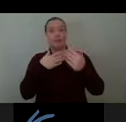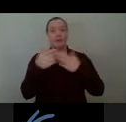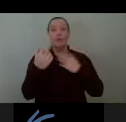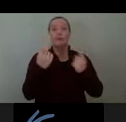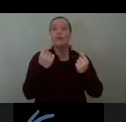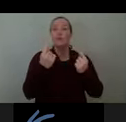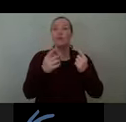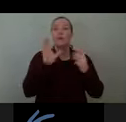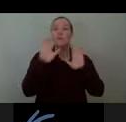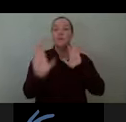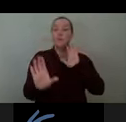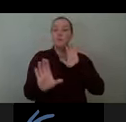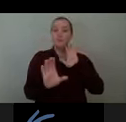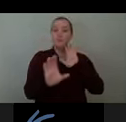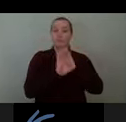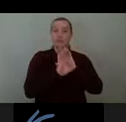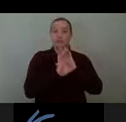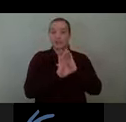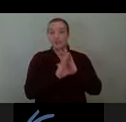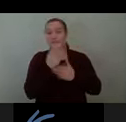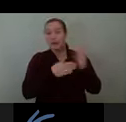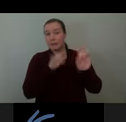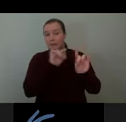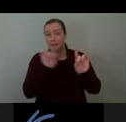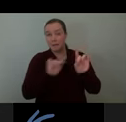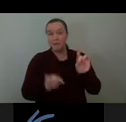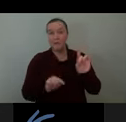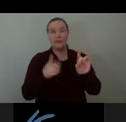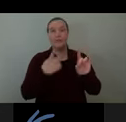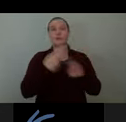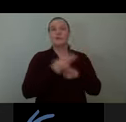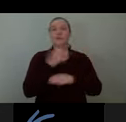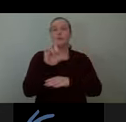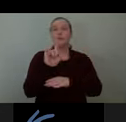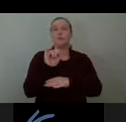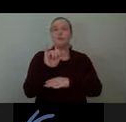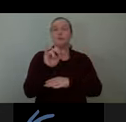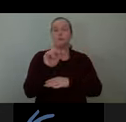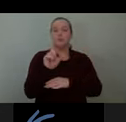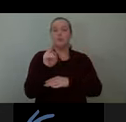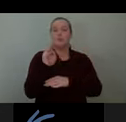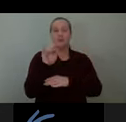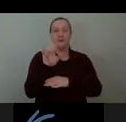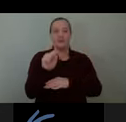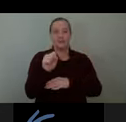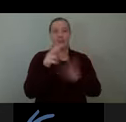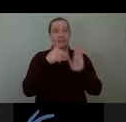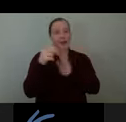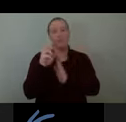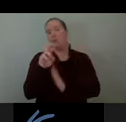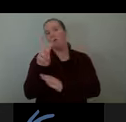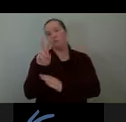would be applied using luminescent paint or luminescent vinyl so I'm going to pass it back off to Grace now to quickly talk about